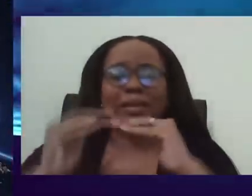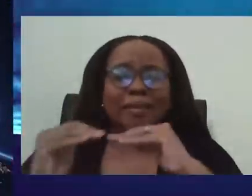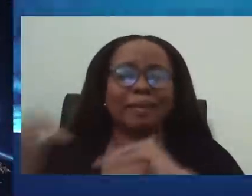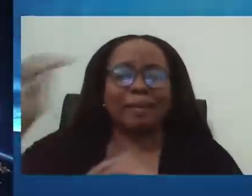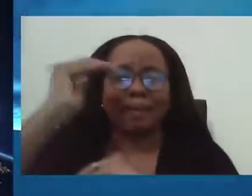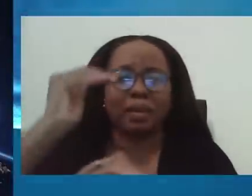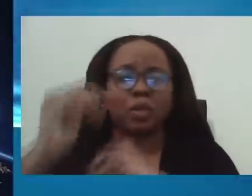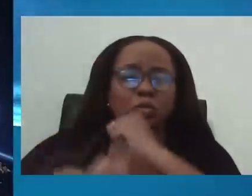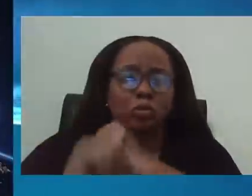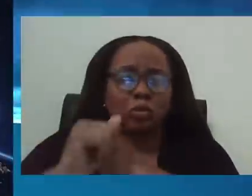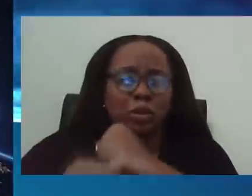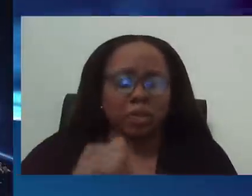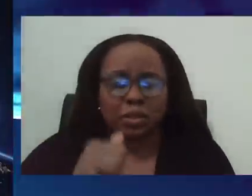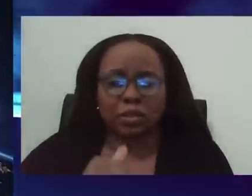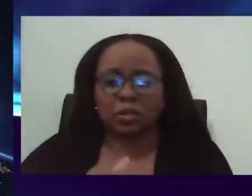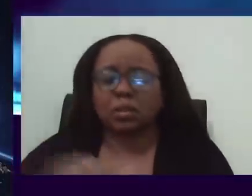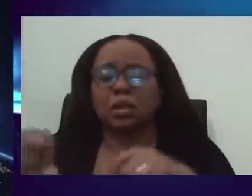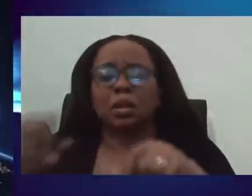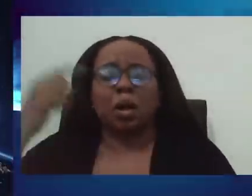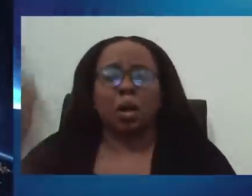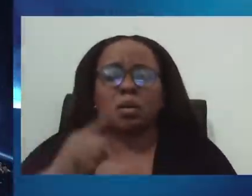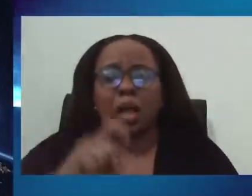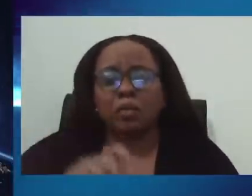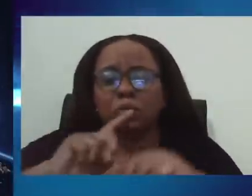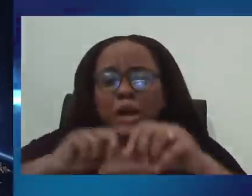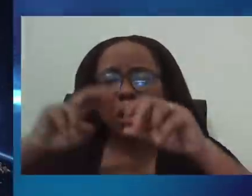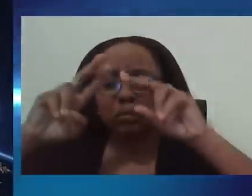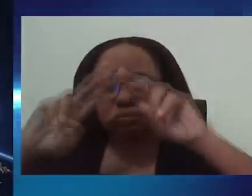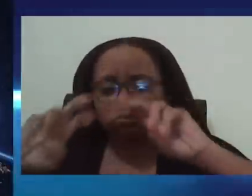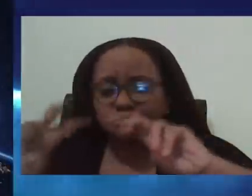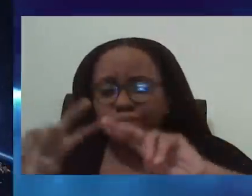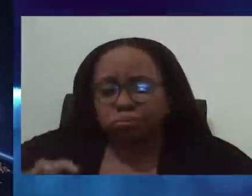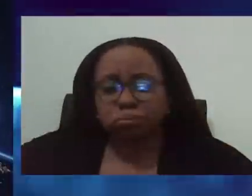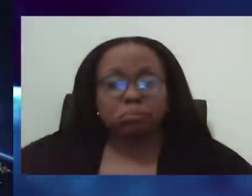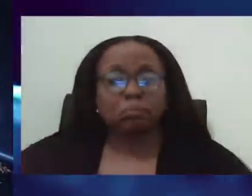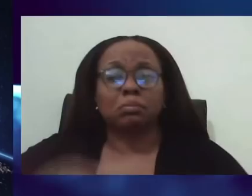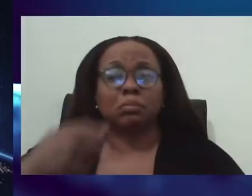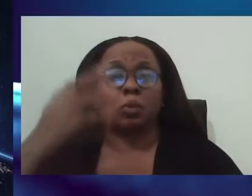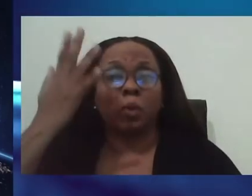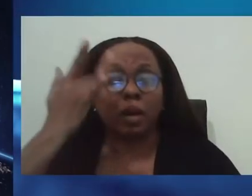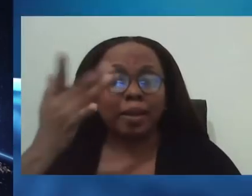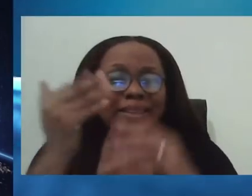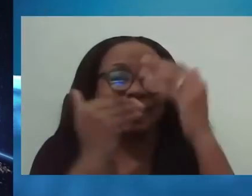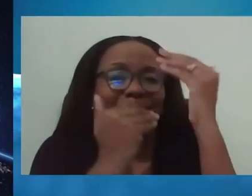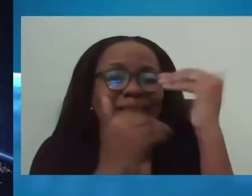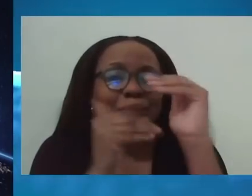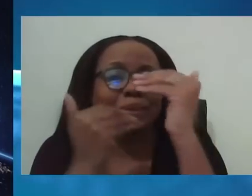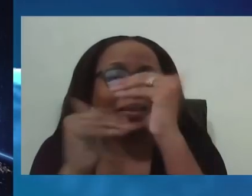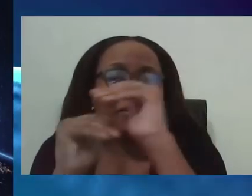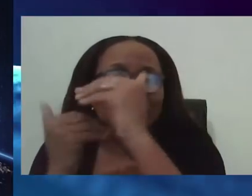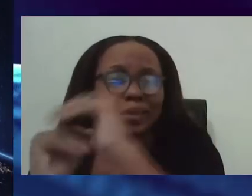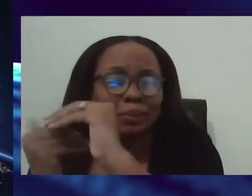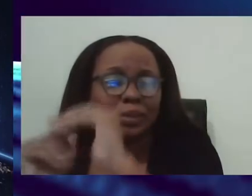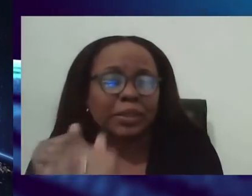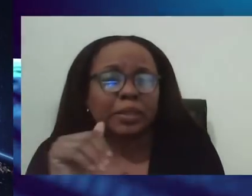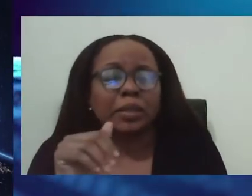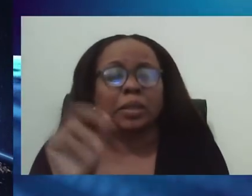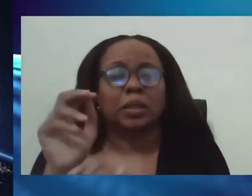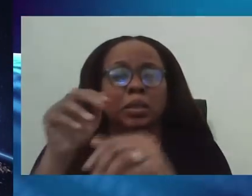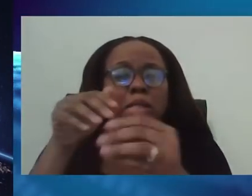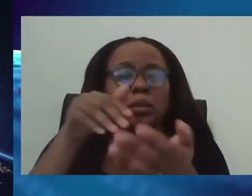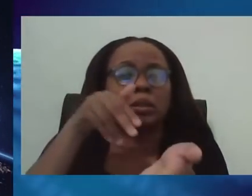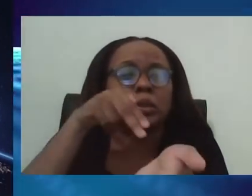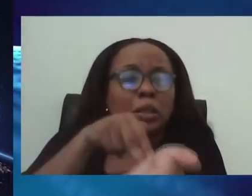always restratify your situation because we have limited resources. So we made a decision to essentially handle those persons